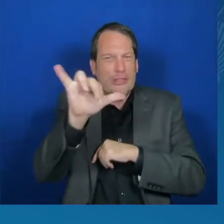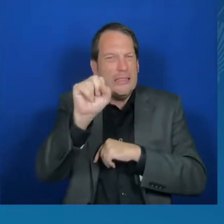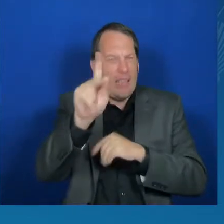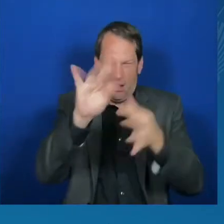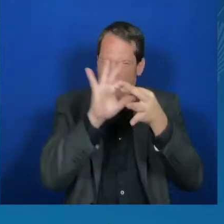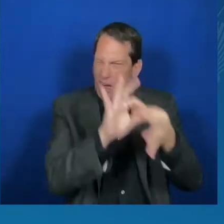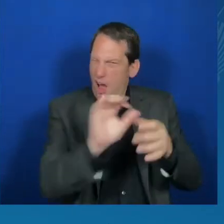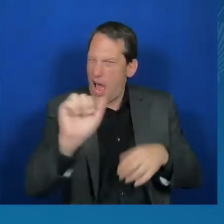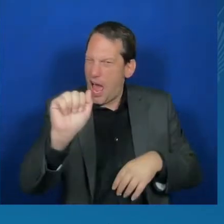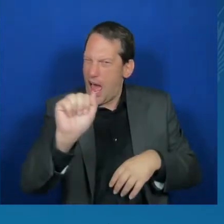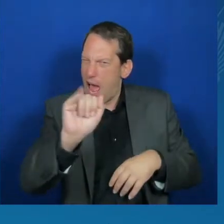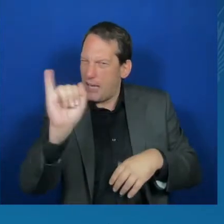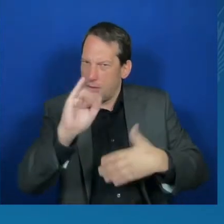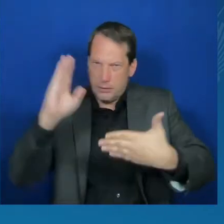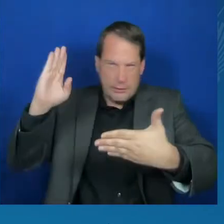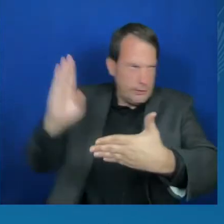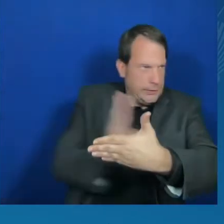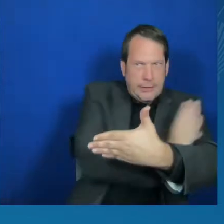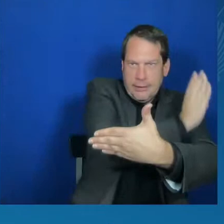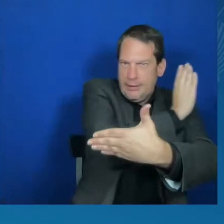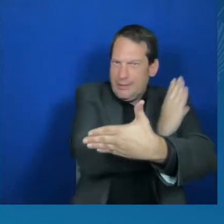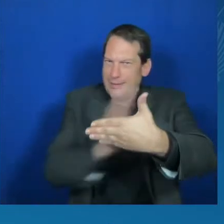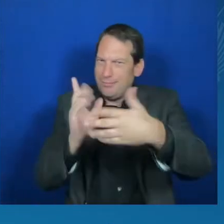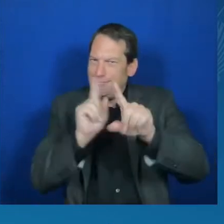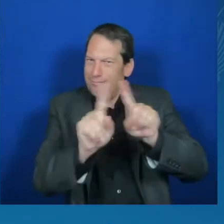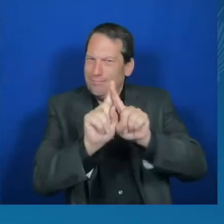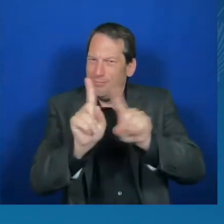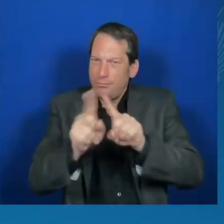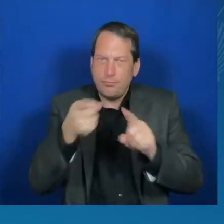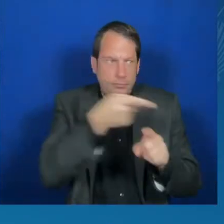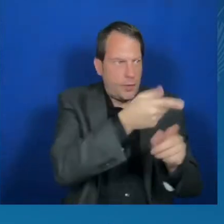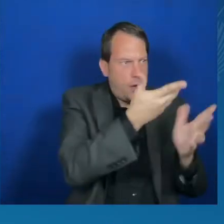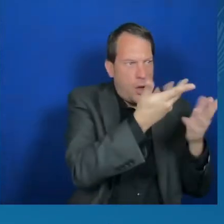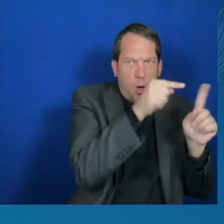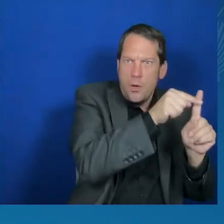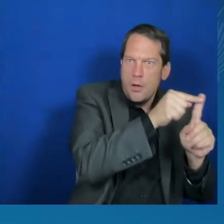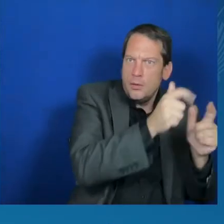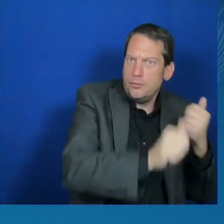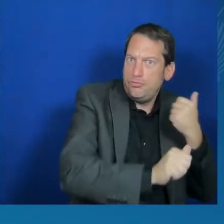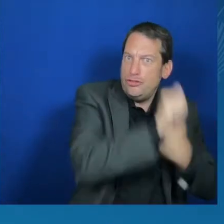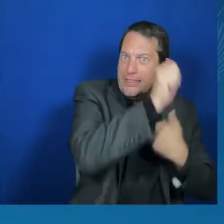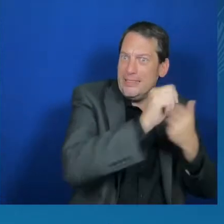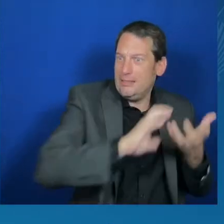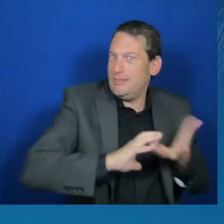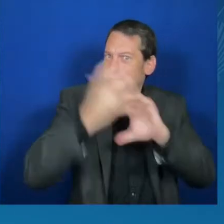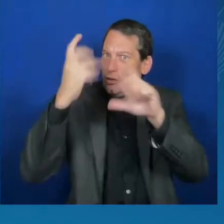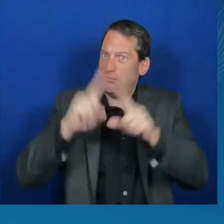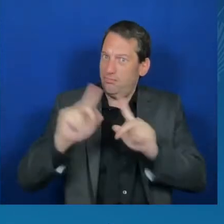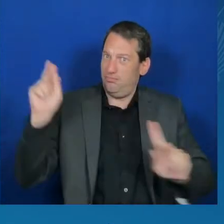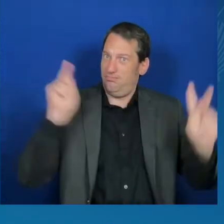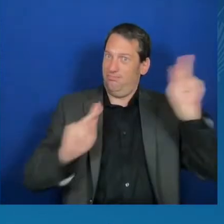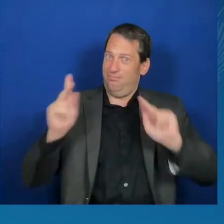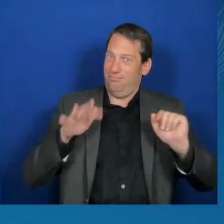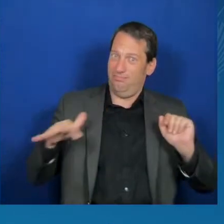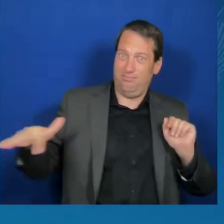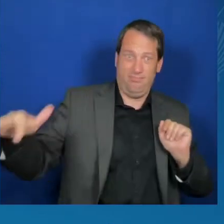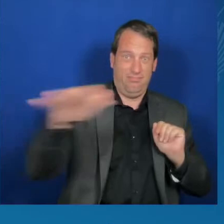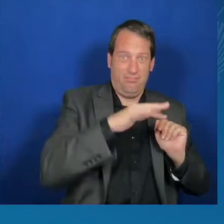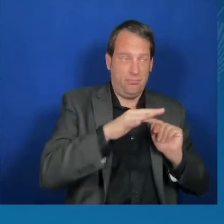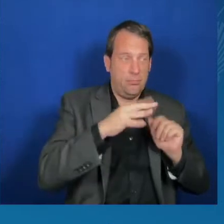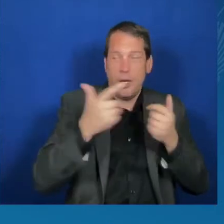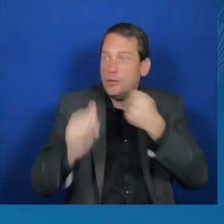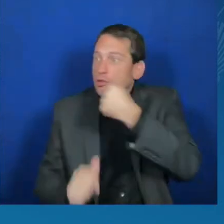as a whole, as well as threats to individuals, communities, to our